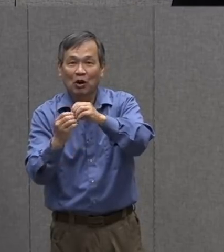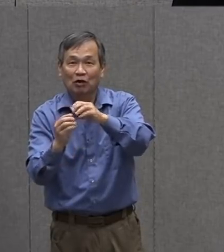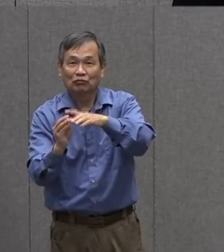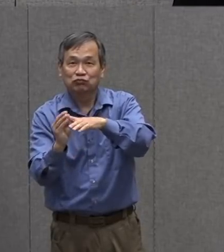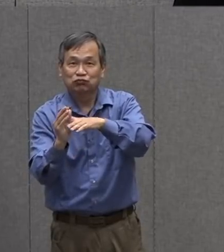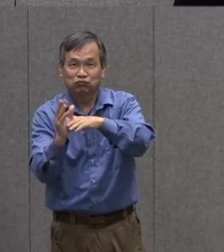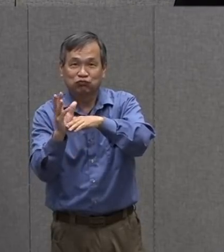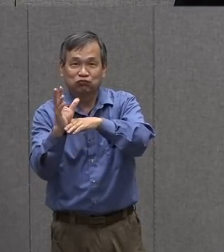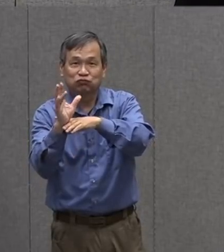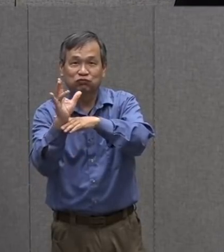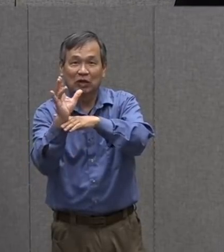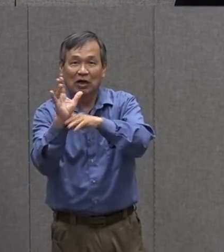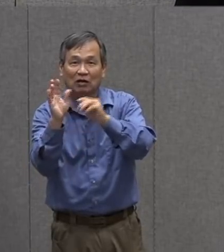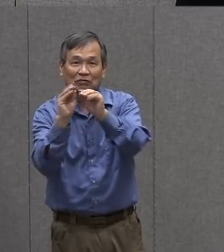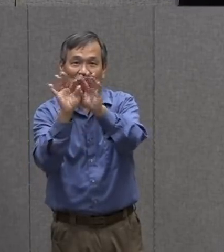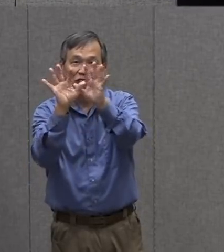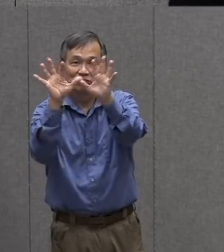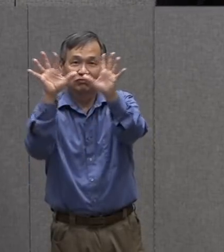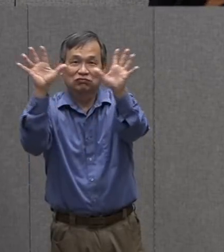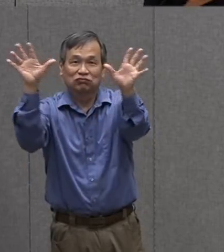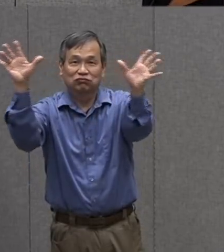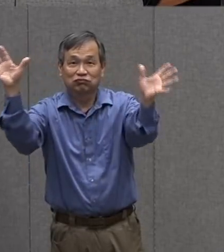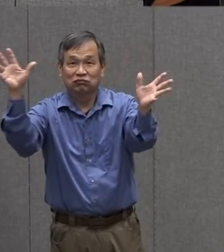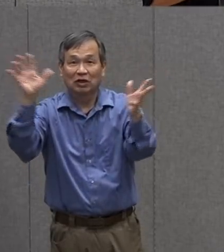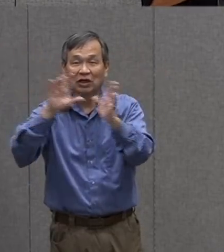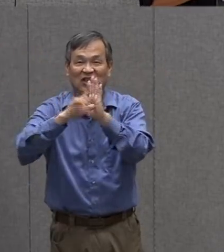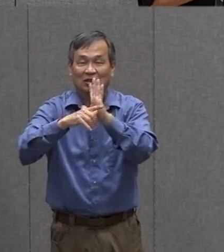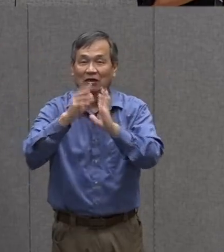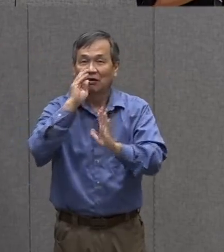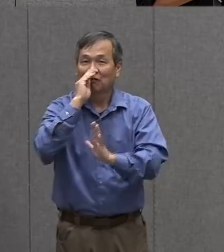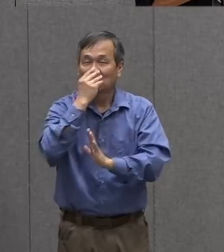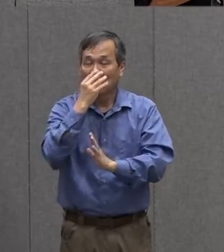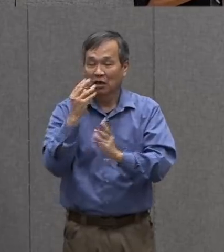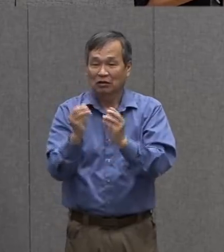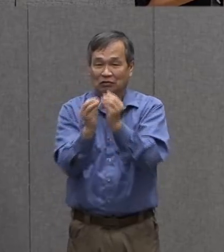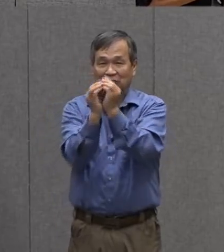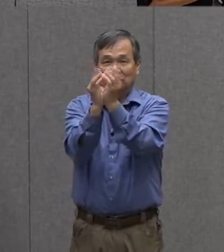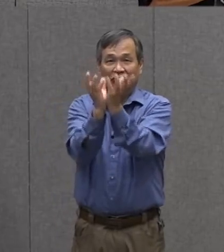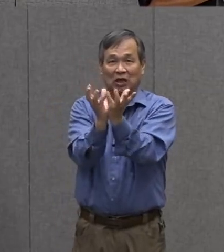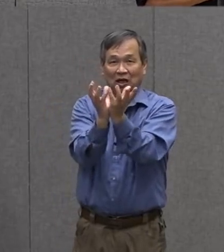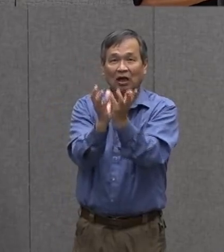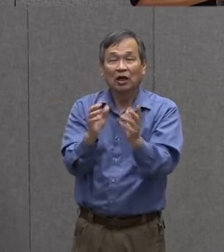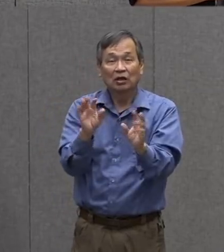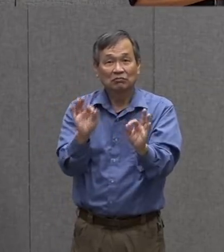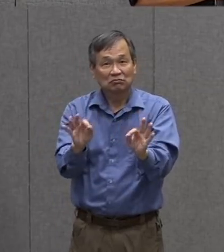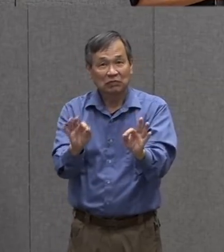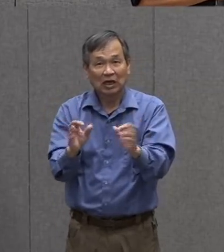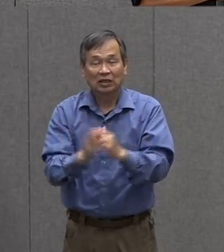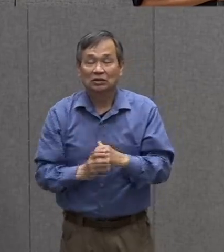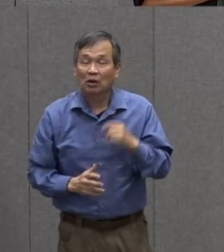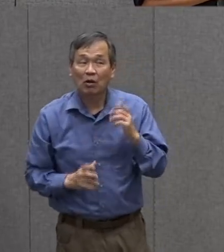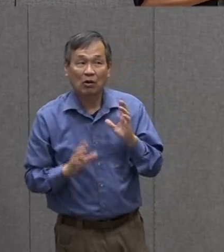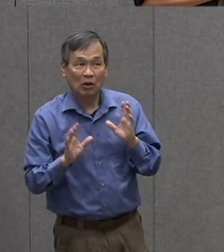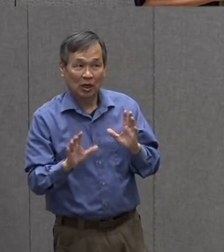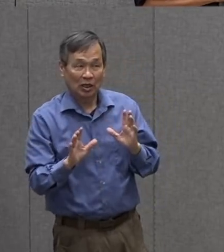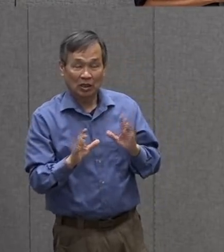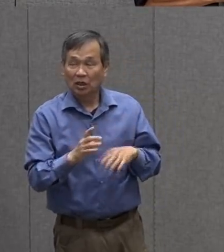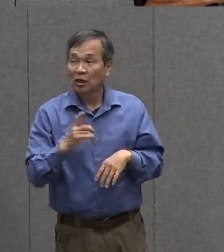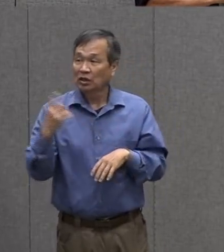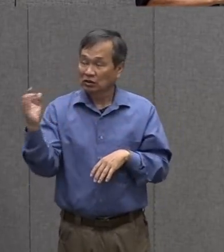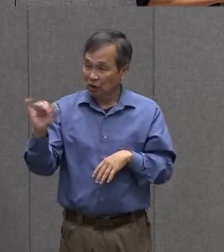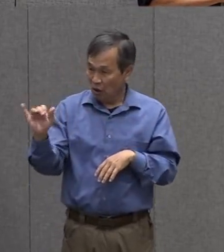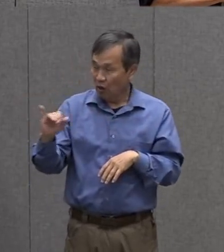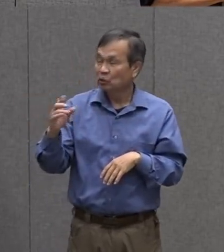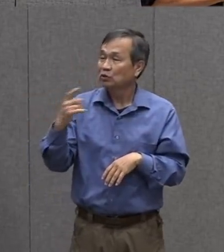flower so that worked well um so it's something that grows miss diane it's also